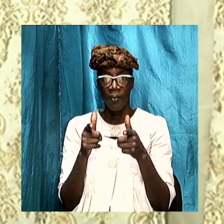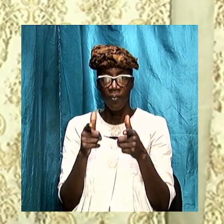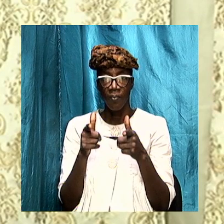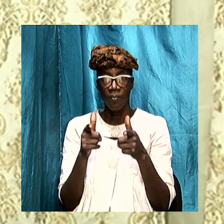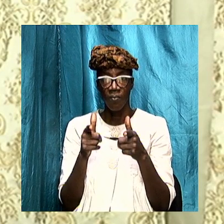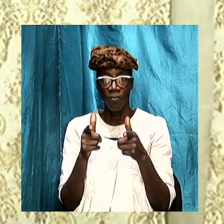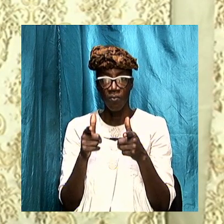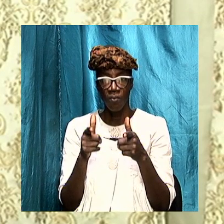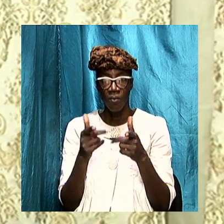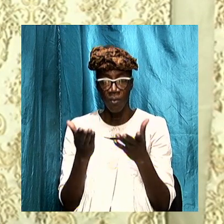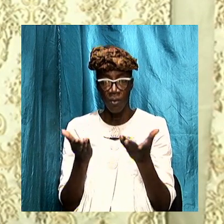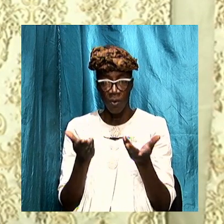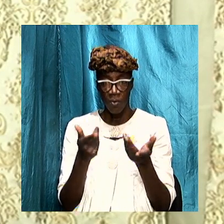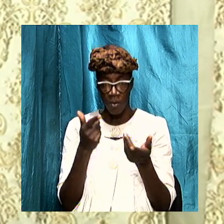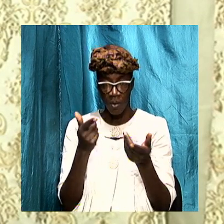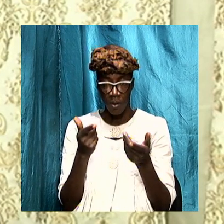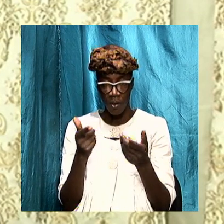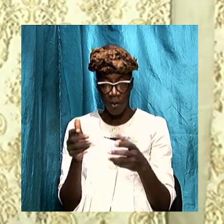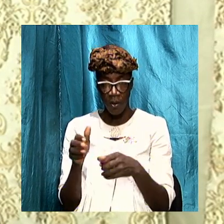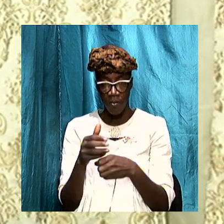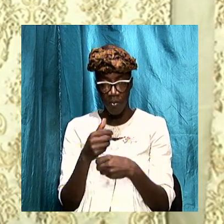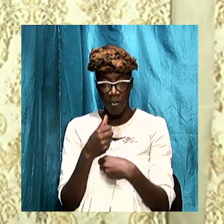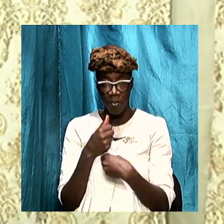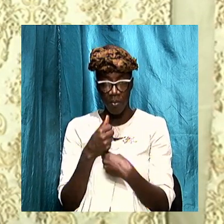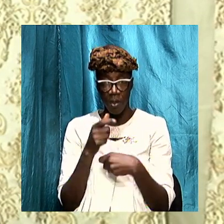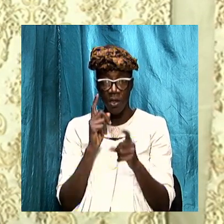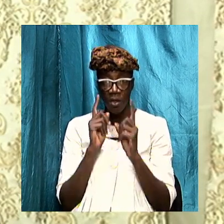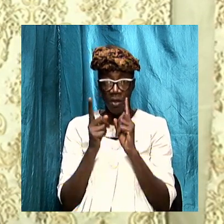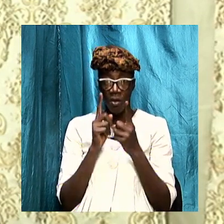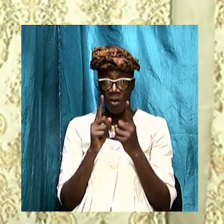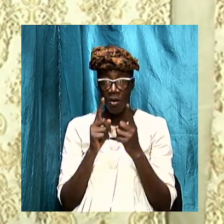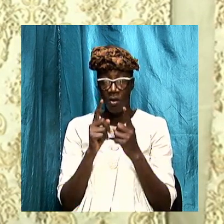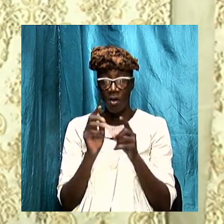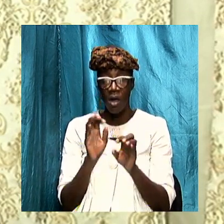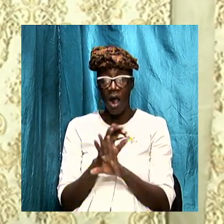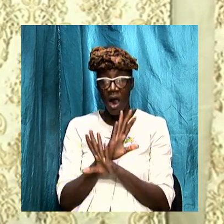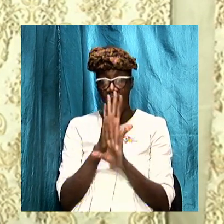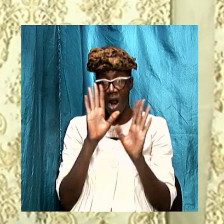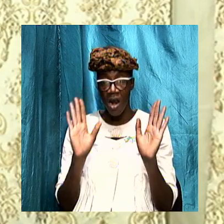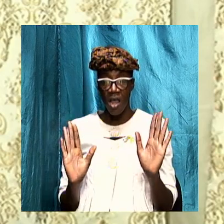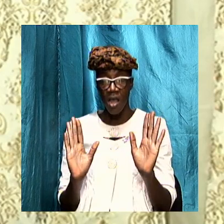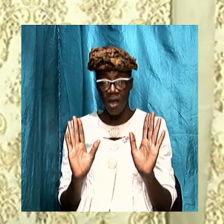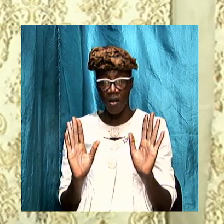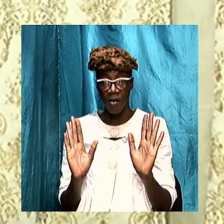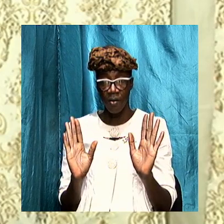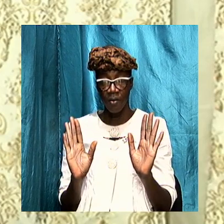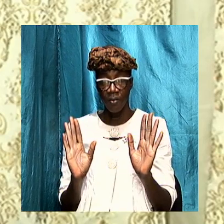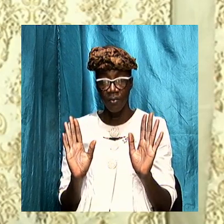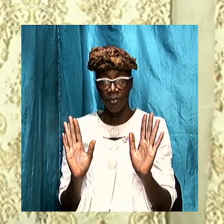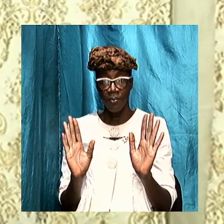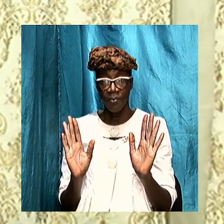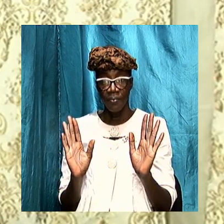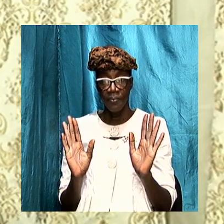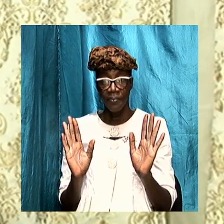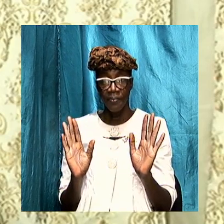but I want to make the point clear solidly clear